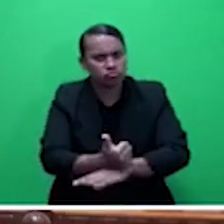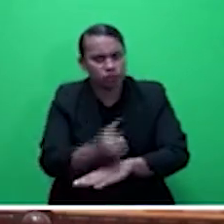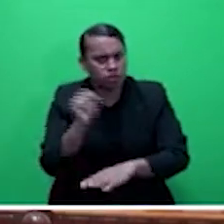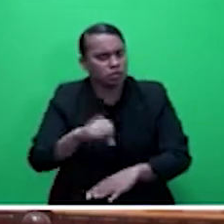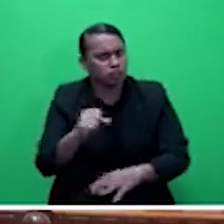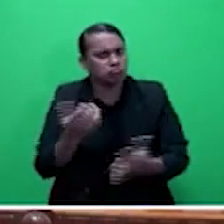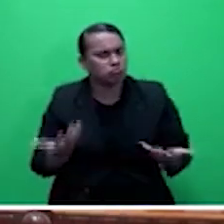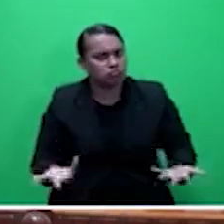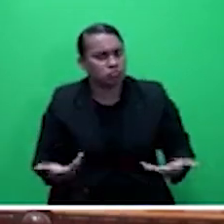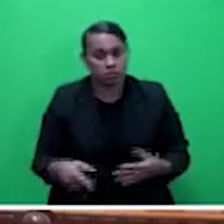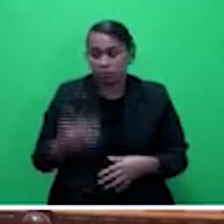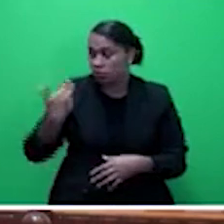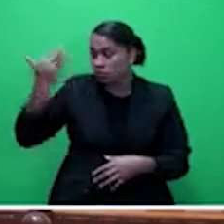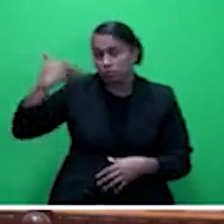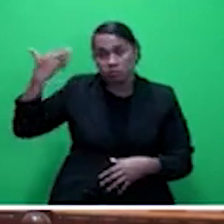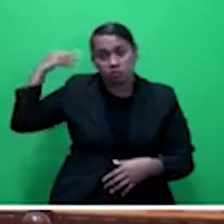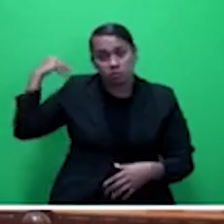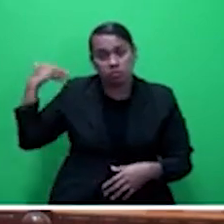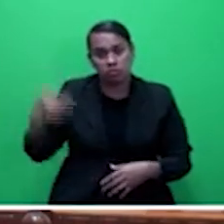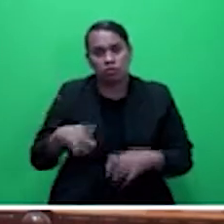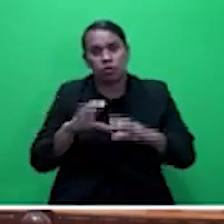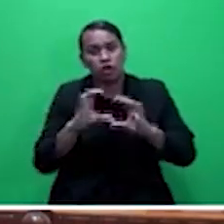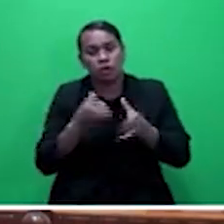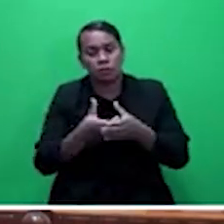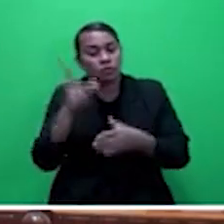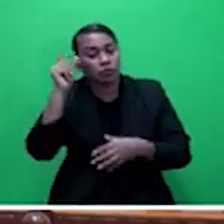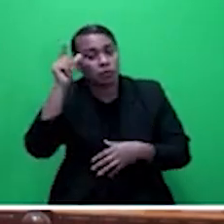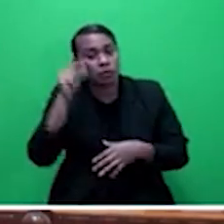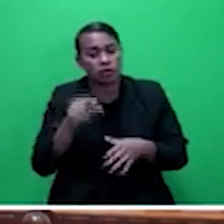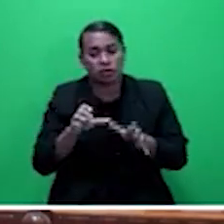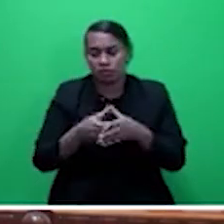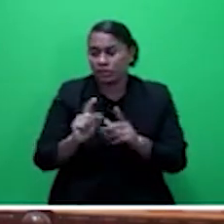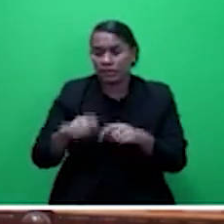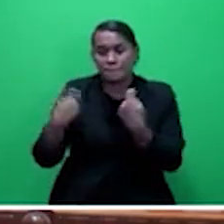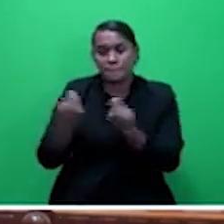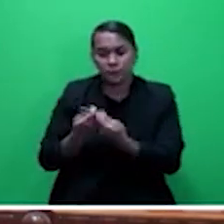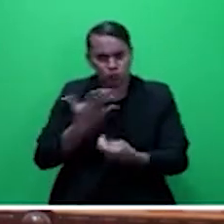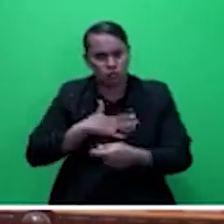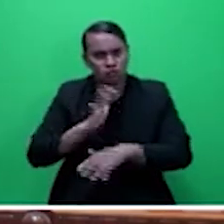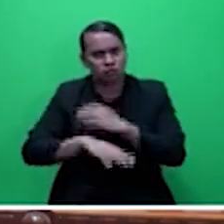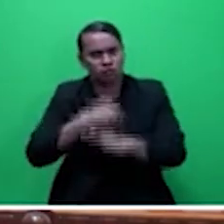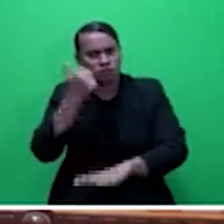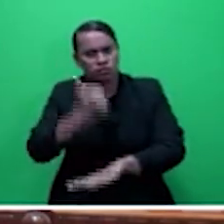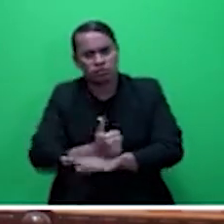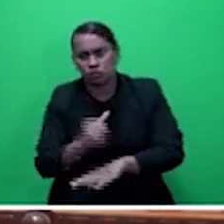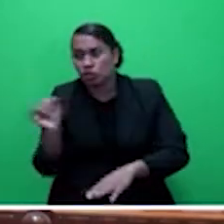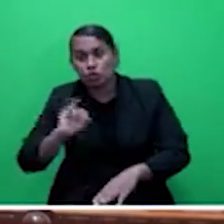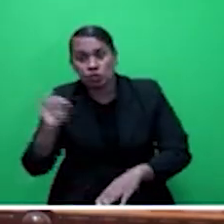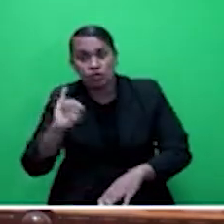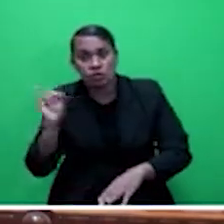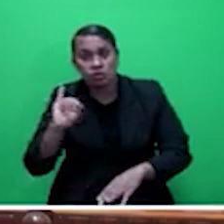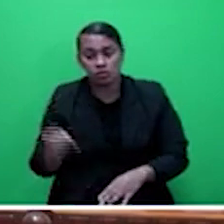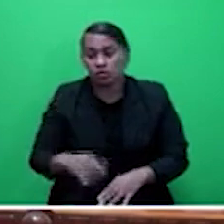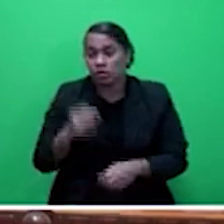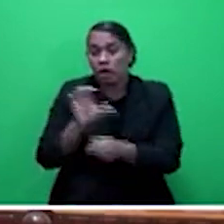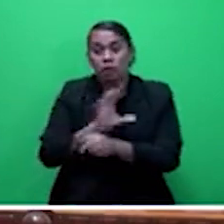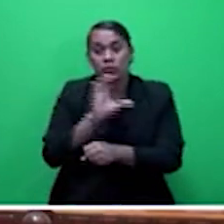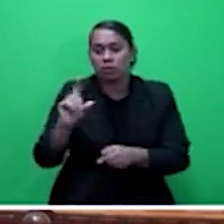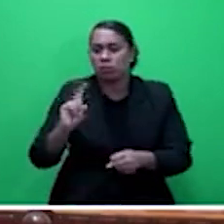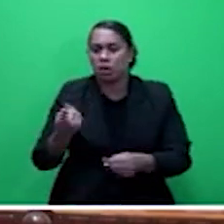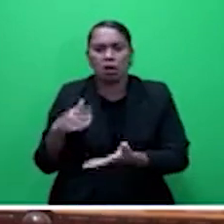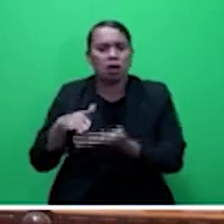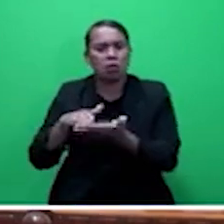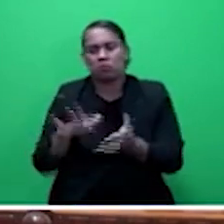a group of 8LK decided, wanted to set up an insurance company, but they could not get the help that they required.